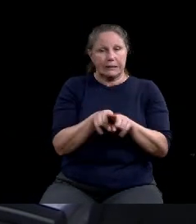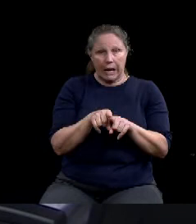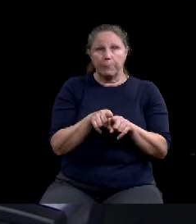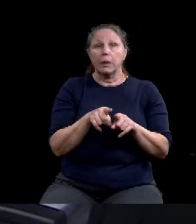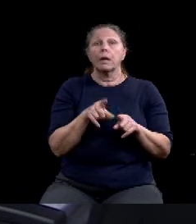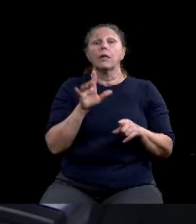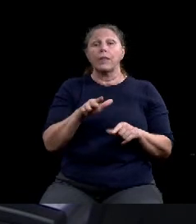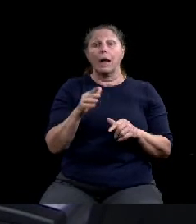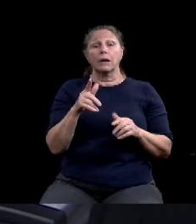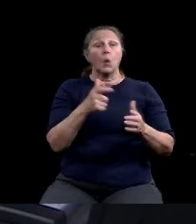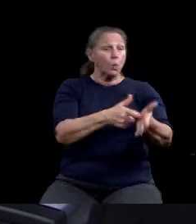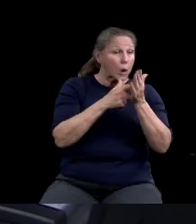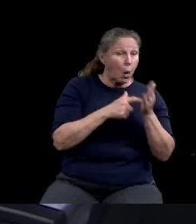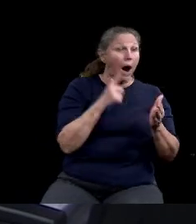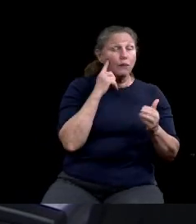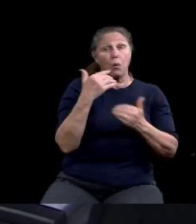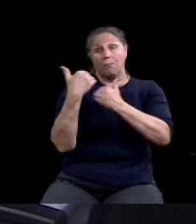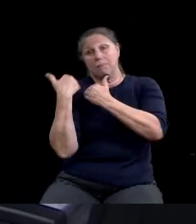insurance.